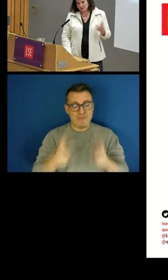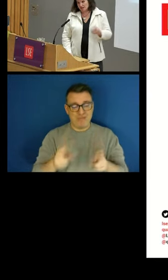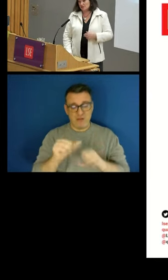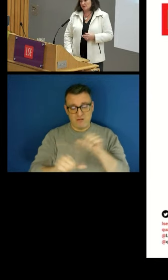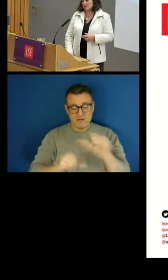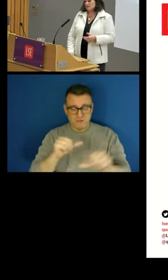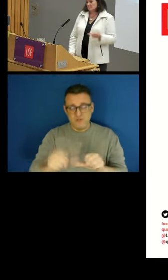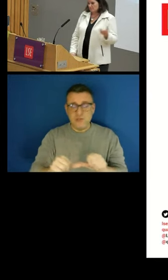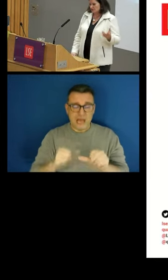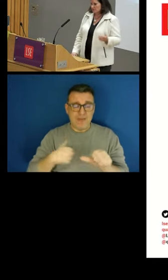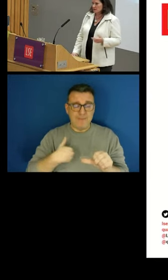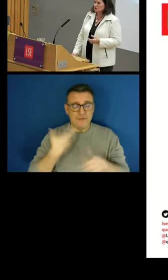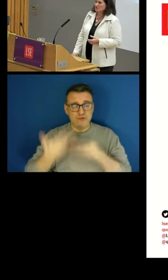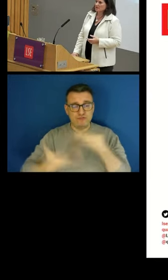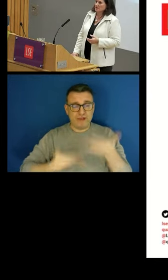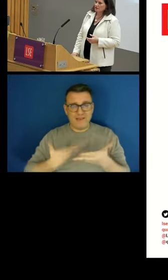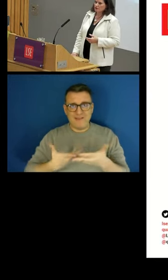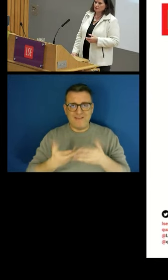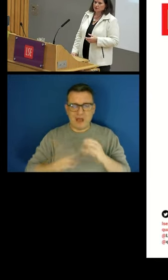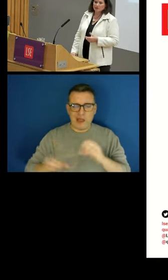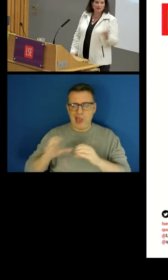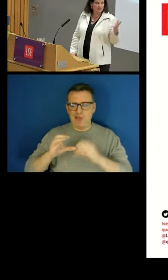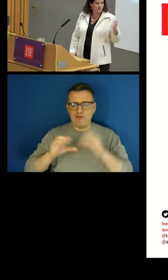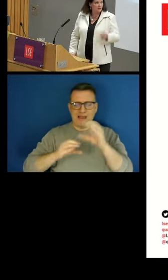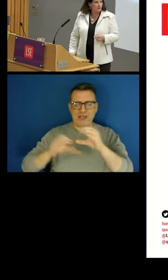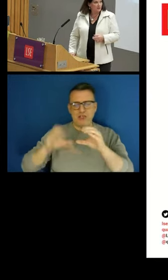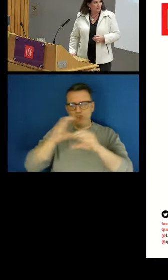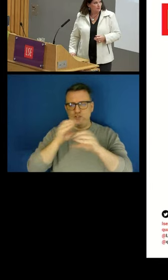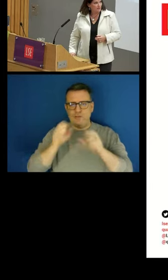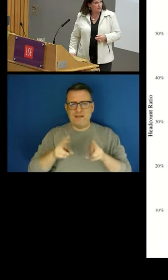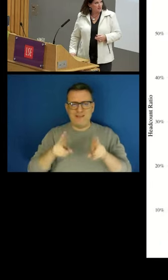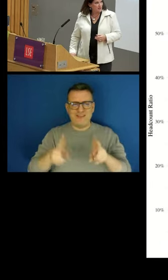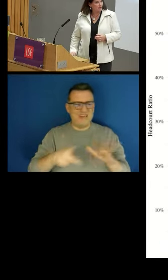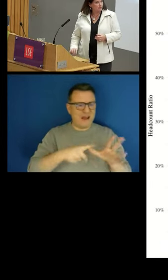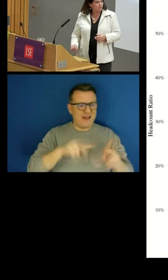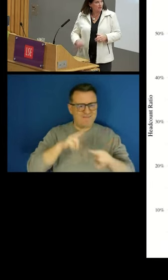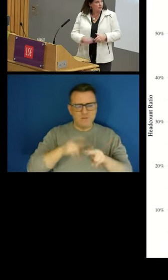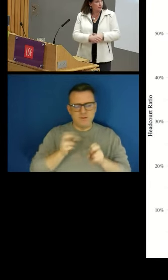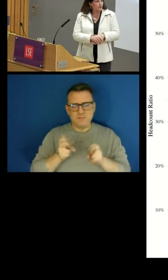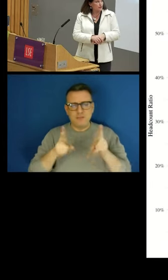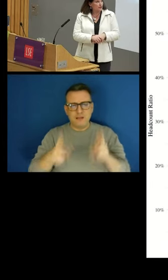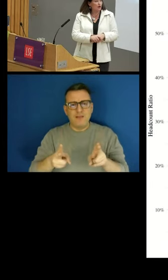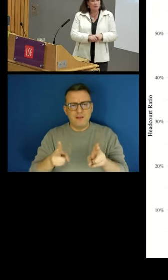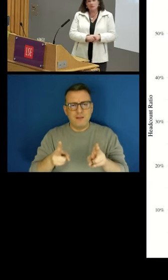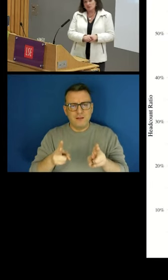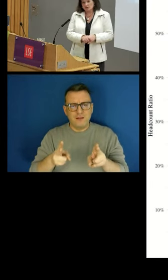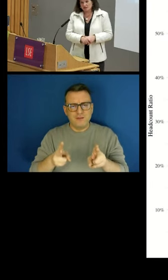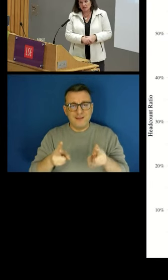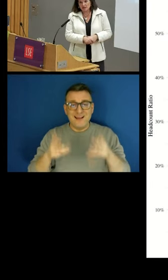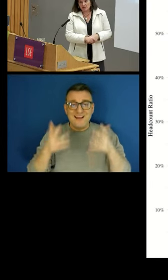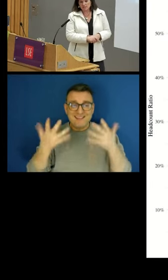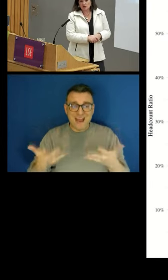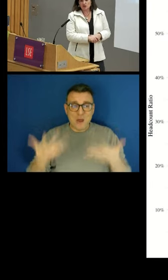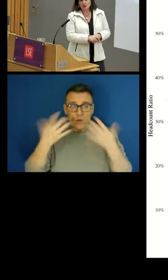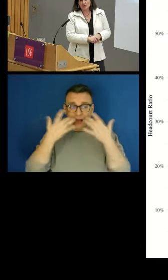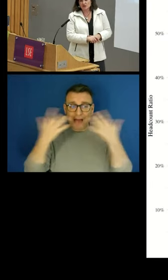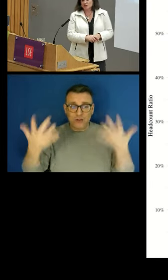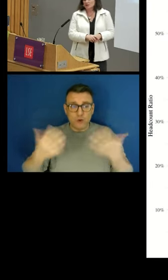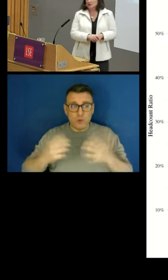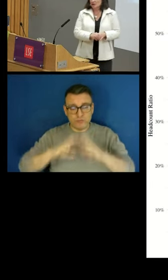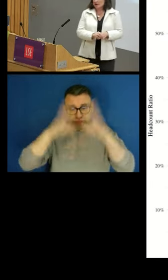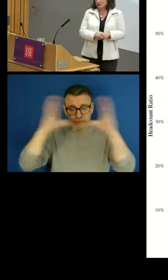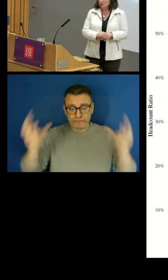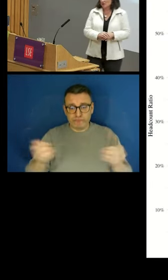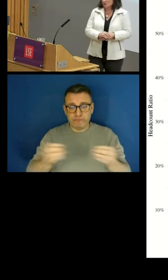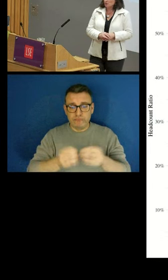aggregation method, which I mentioned, the Alkaia-Foster method, that now can produce an overall indicator to show